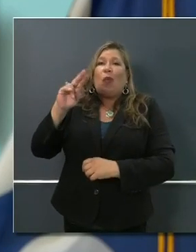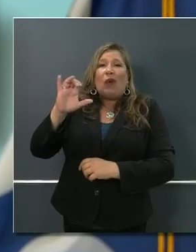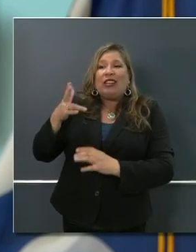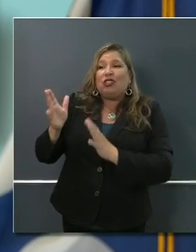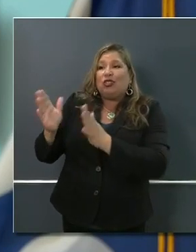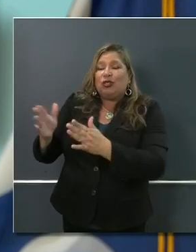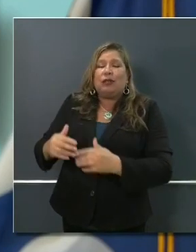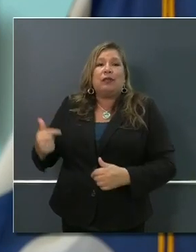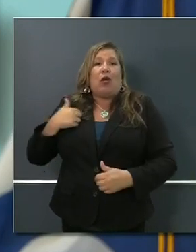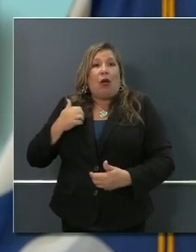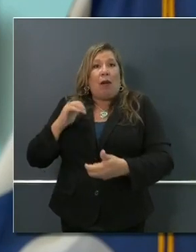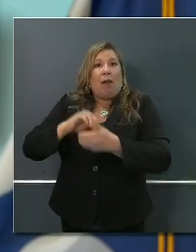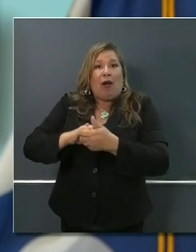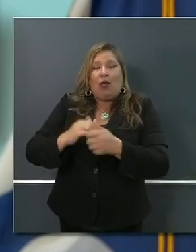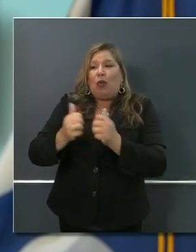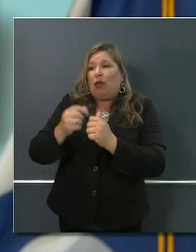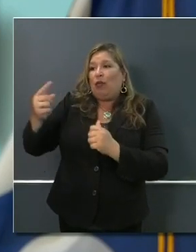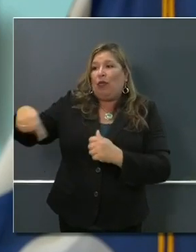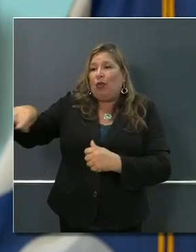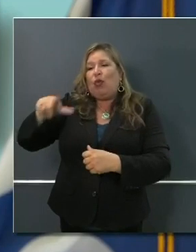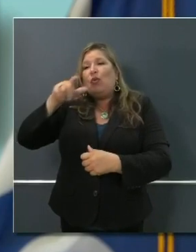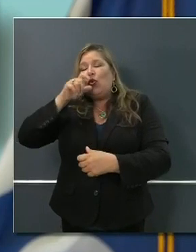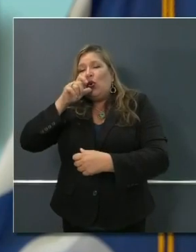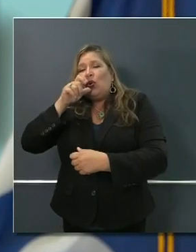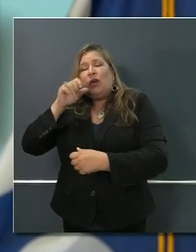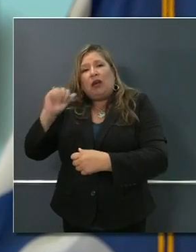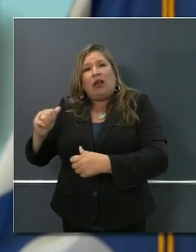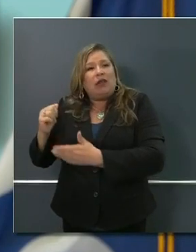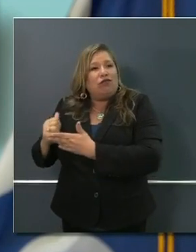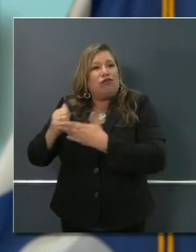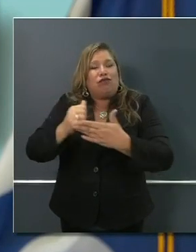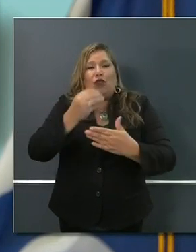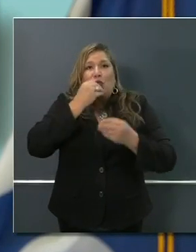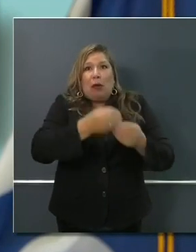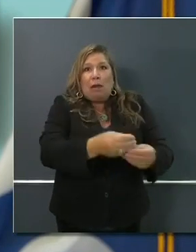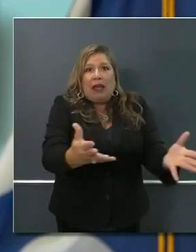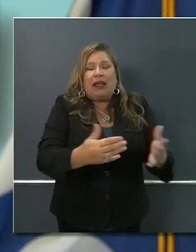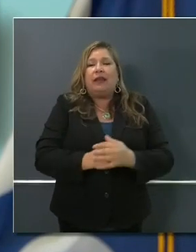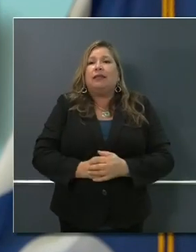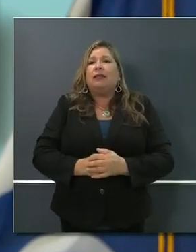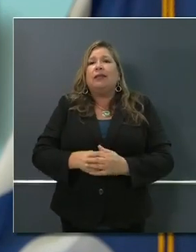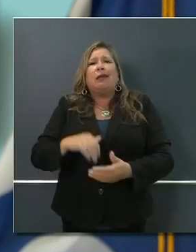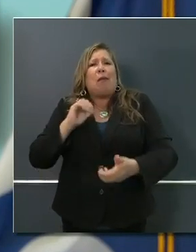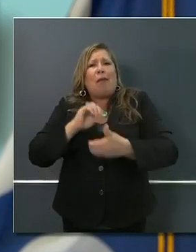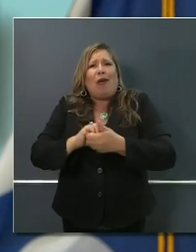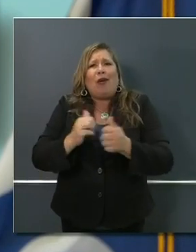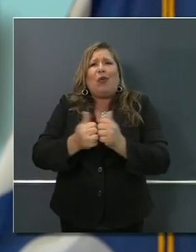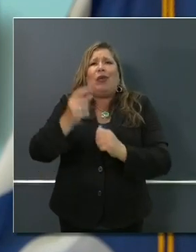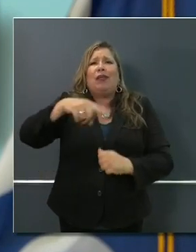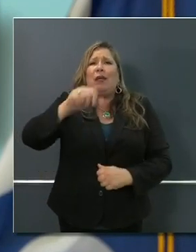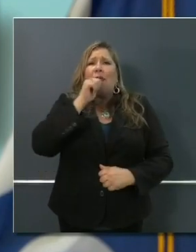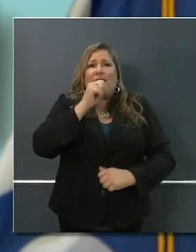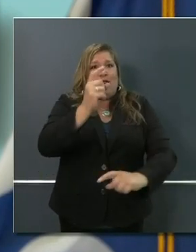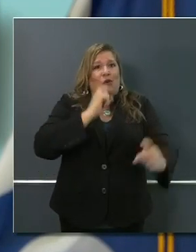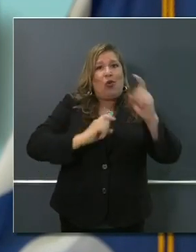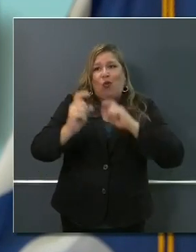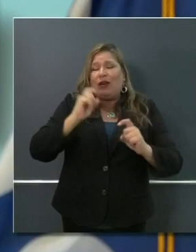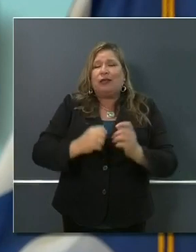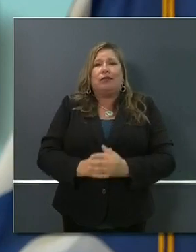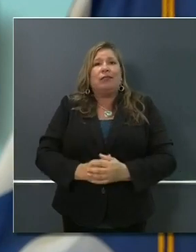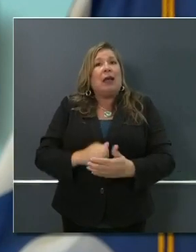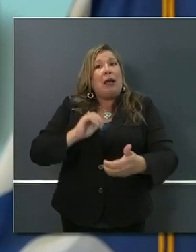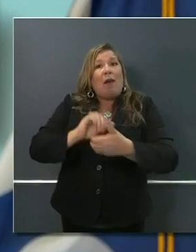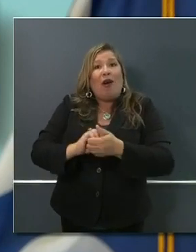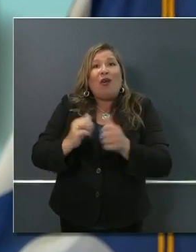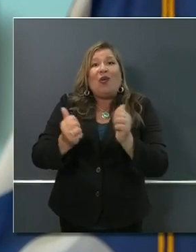producers to help local food banks, partnerships in terms of philanthropy and volunteers, people doing more